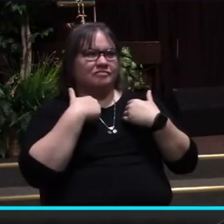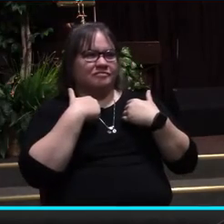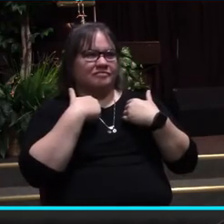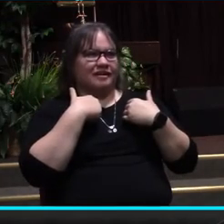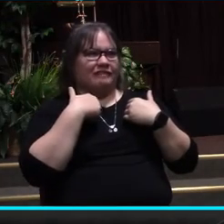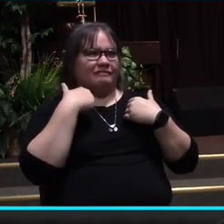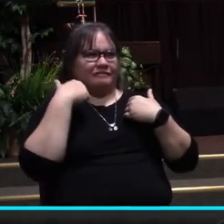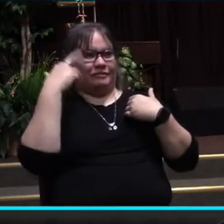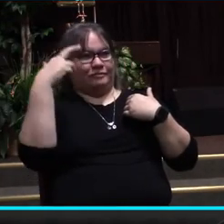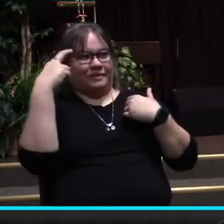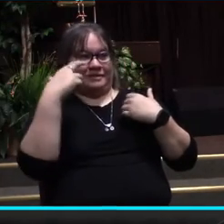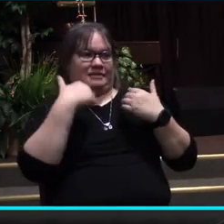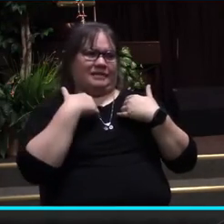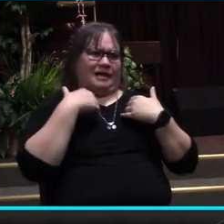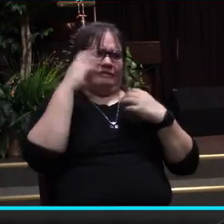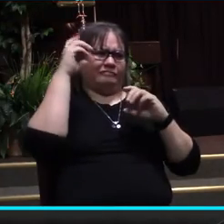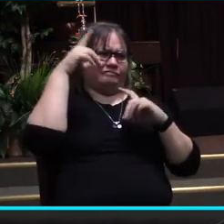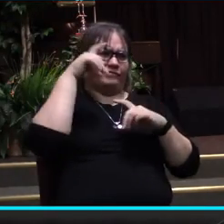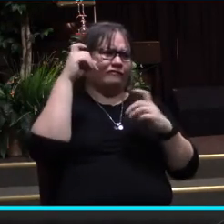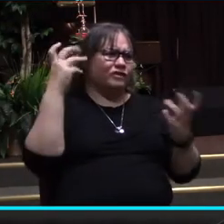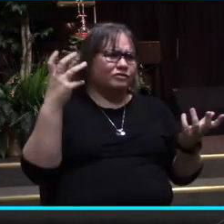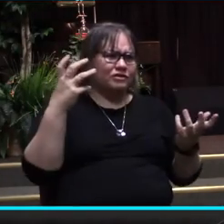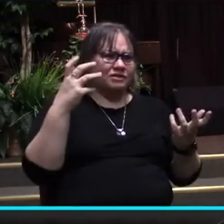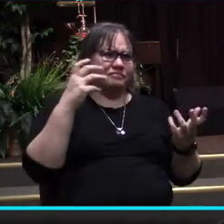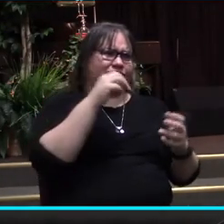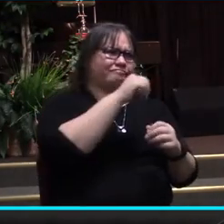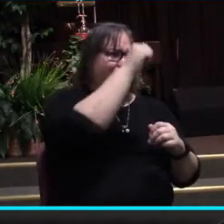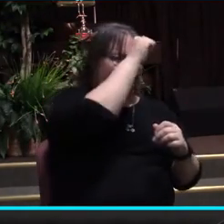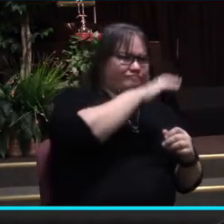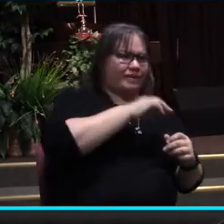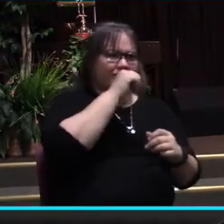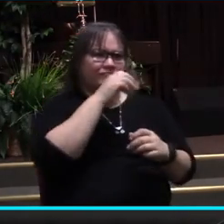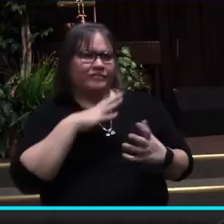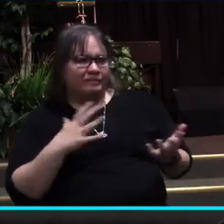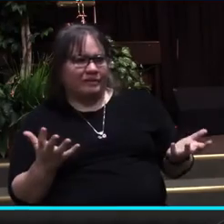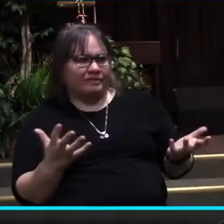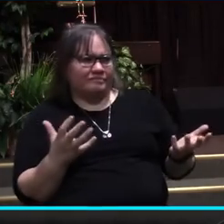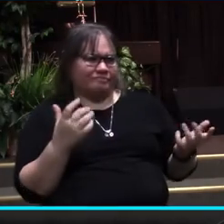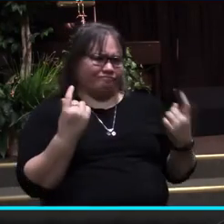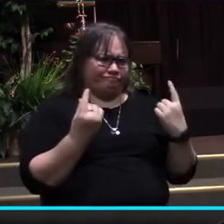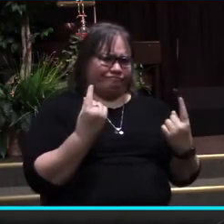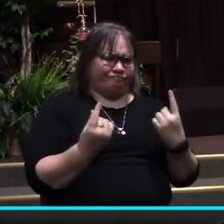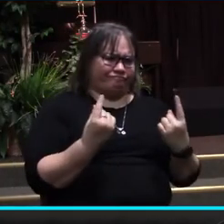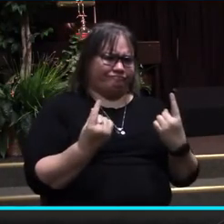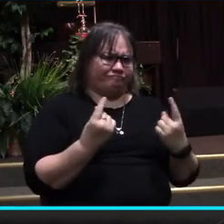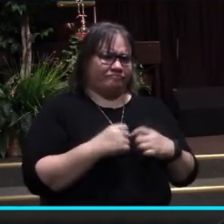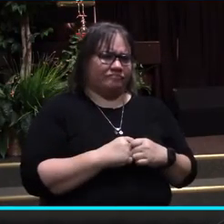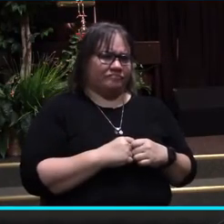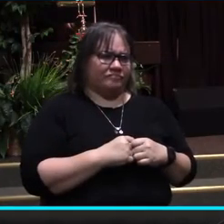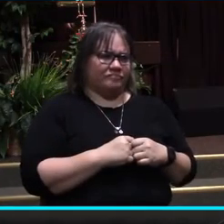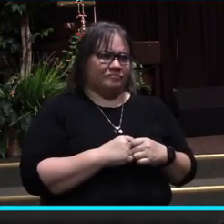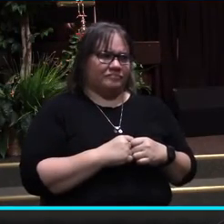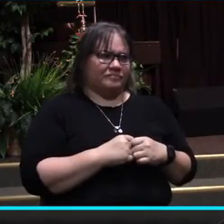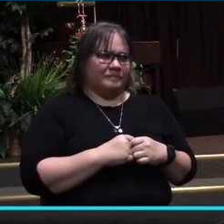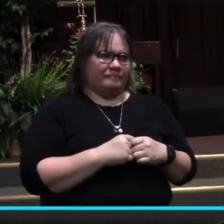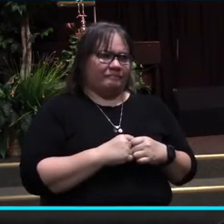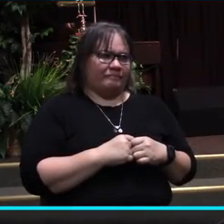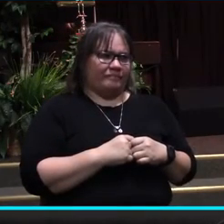confusion available to be plucked. Gender identity confusion,